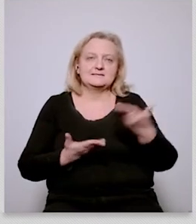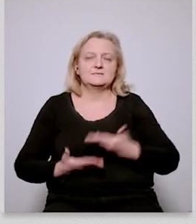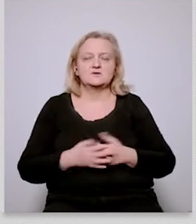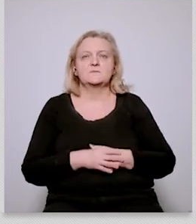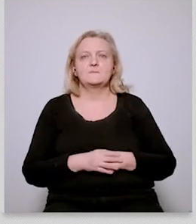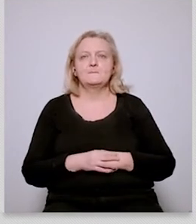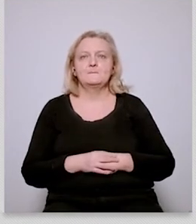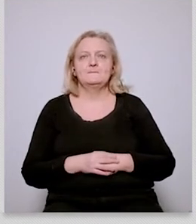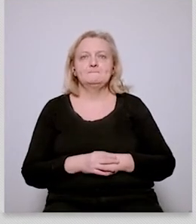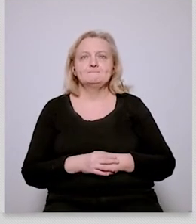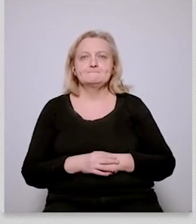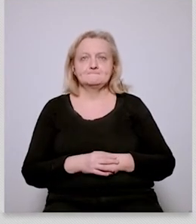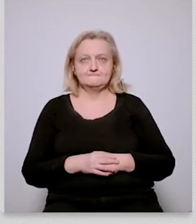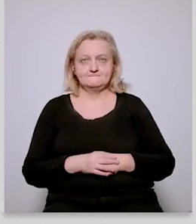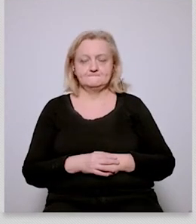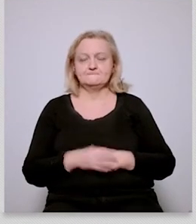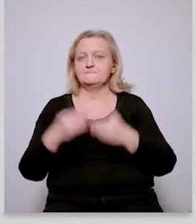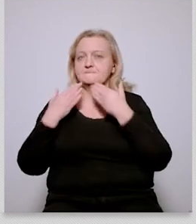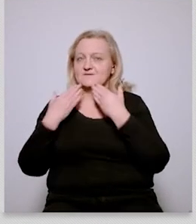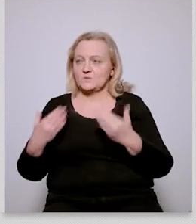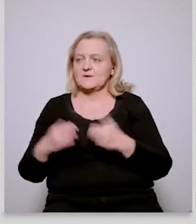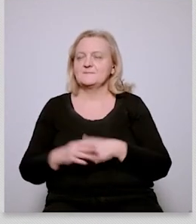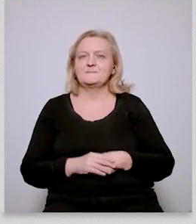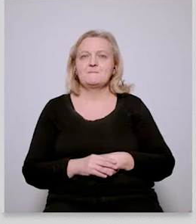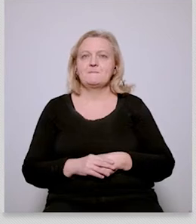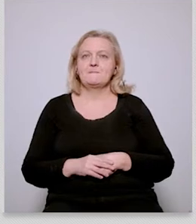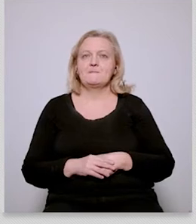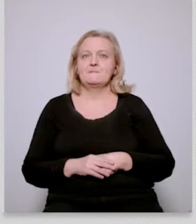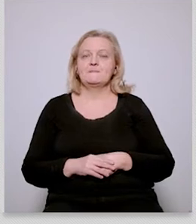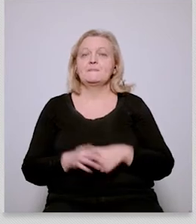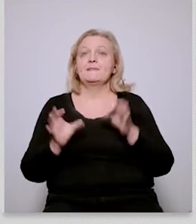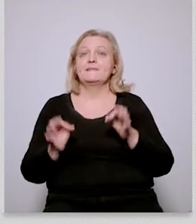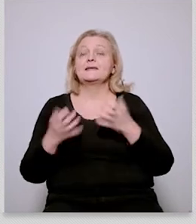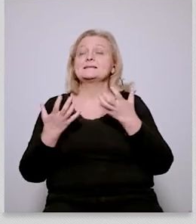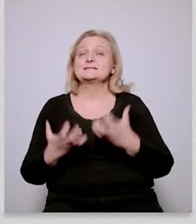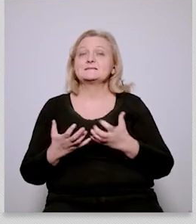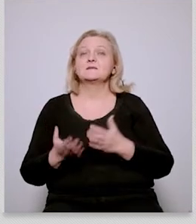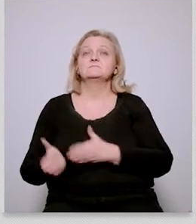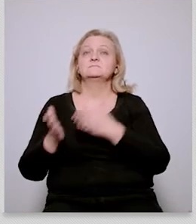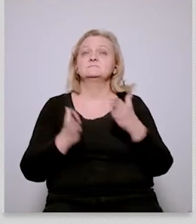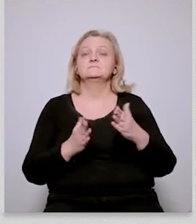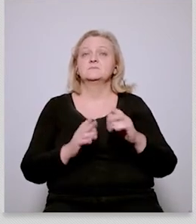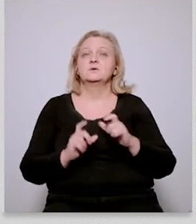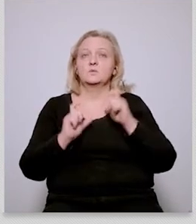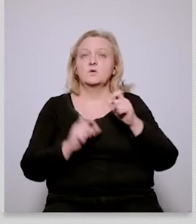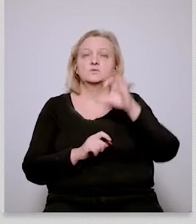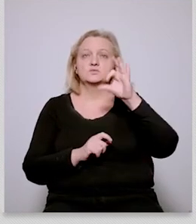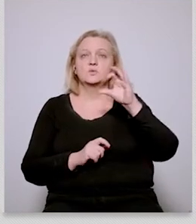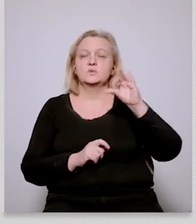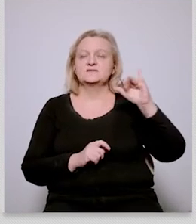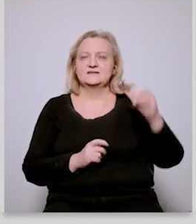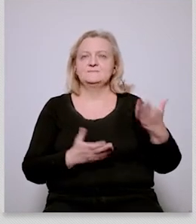yeah thank you very much thomas and uh i would like to turn to susie now who have heard for one hour and a half